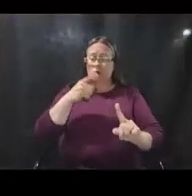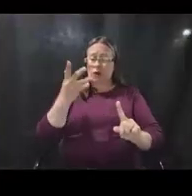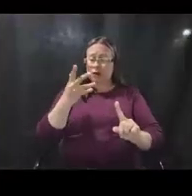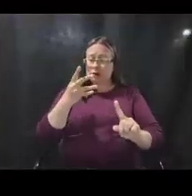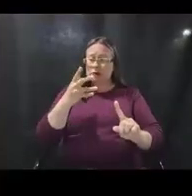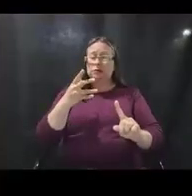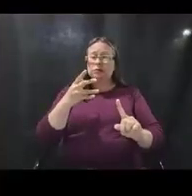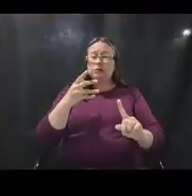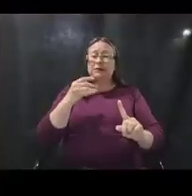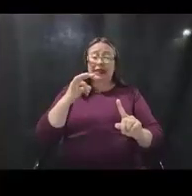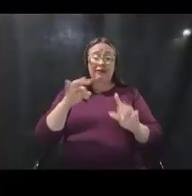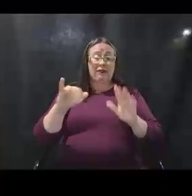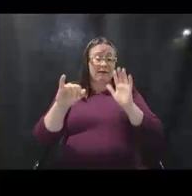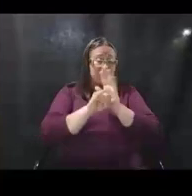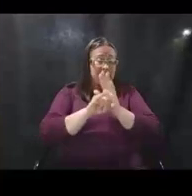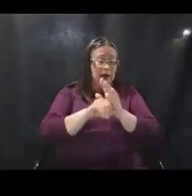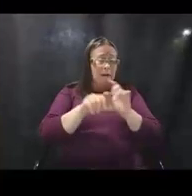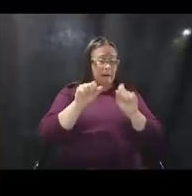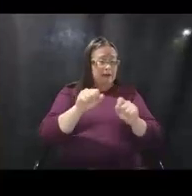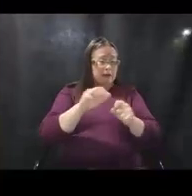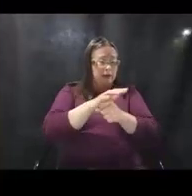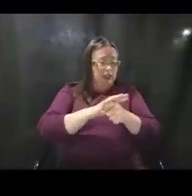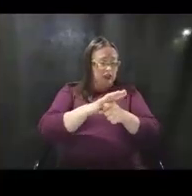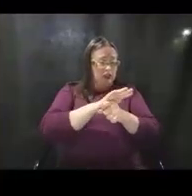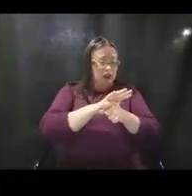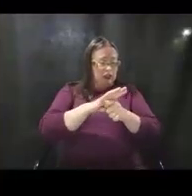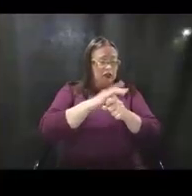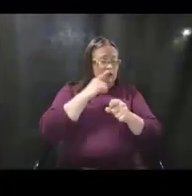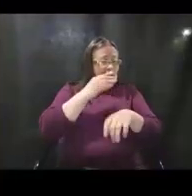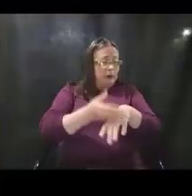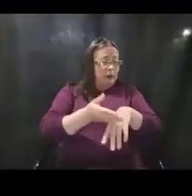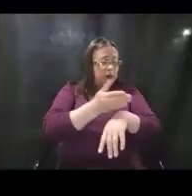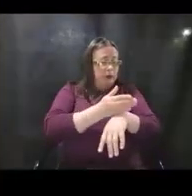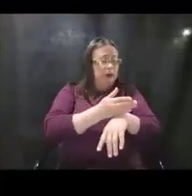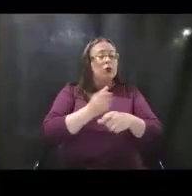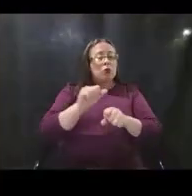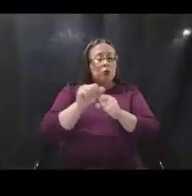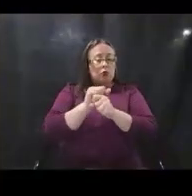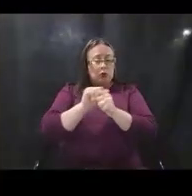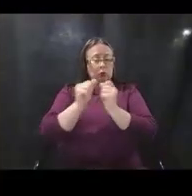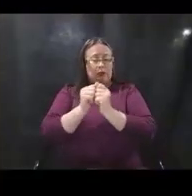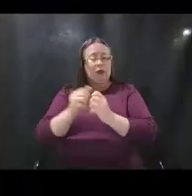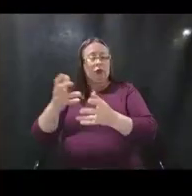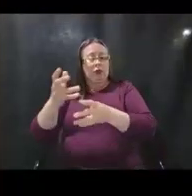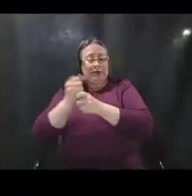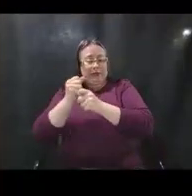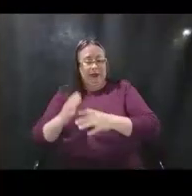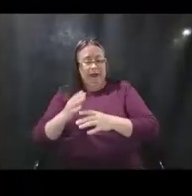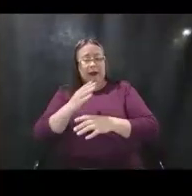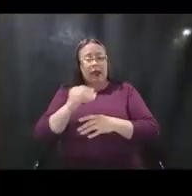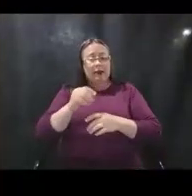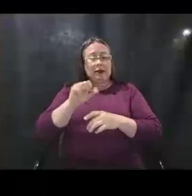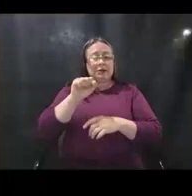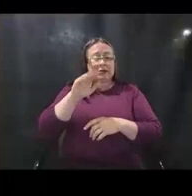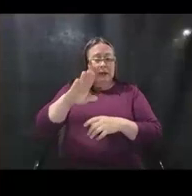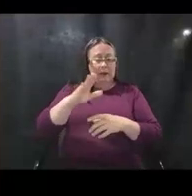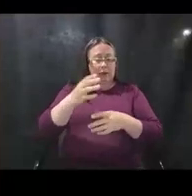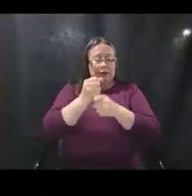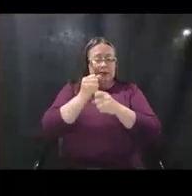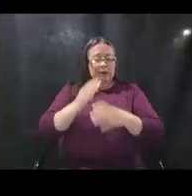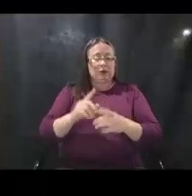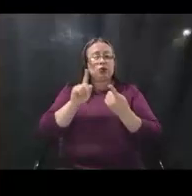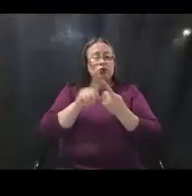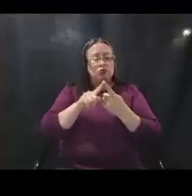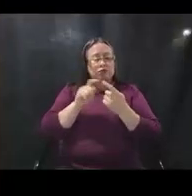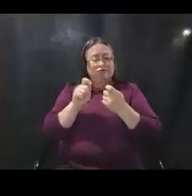to, if we identify a potential area for improvement, to work with the recipient, to work with the sub-recipient, to make course